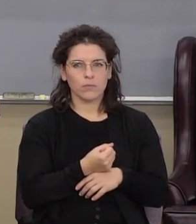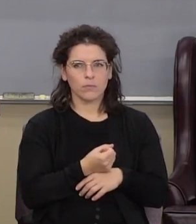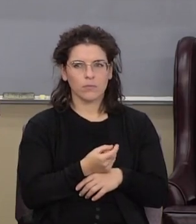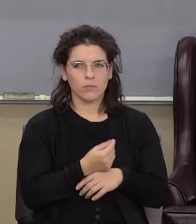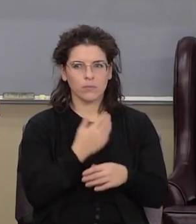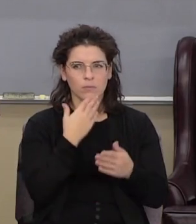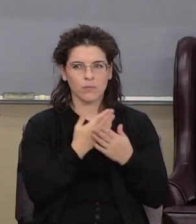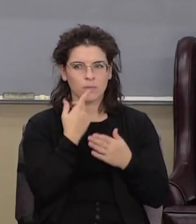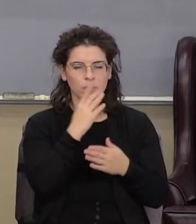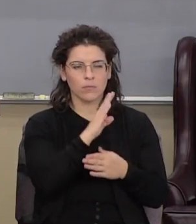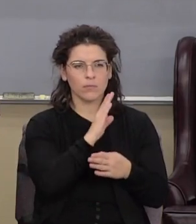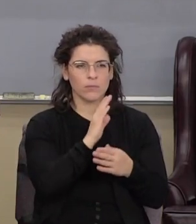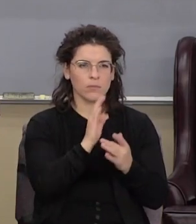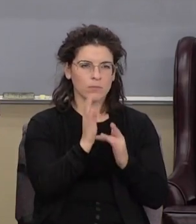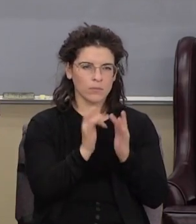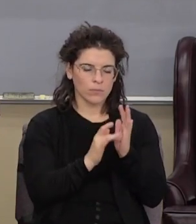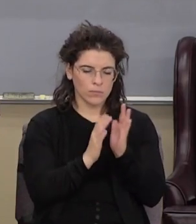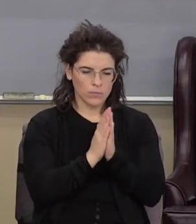we thank you for your word